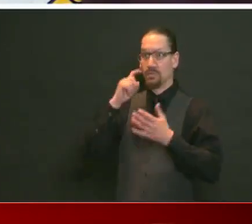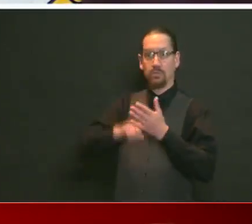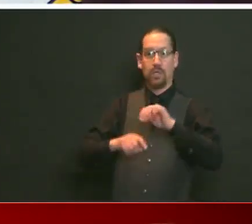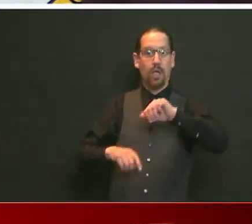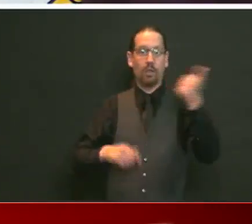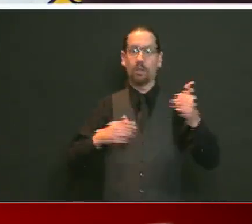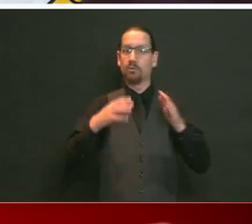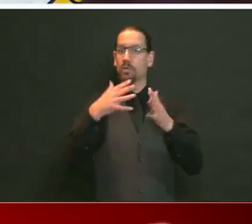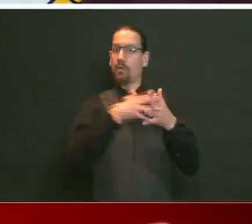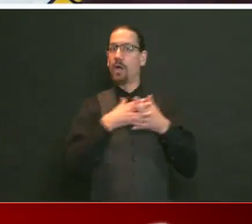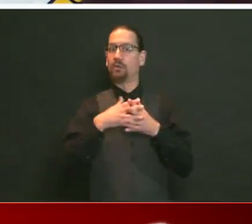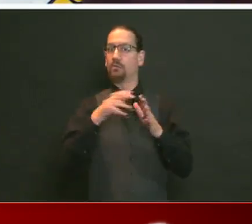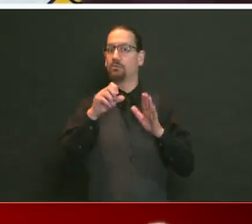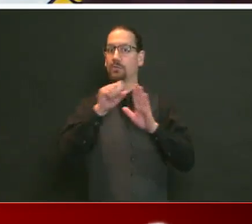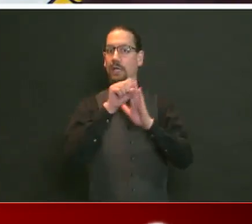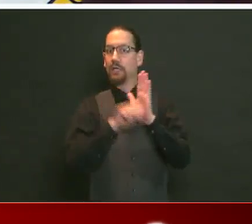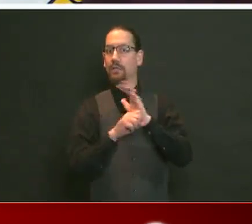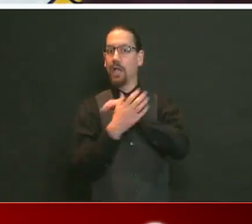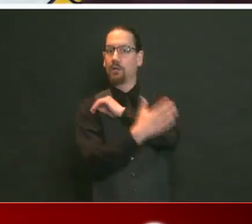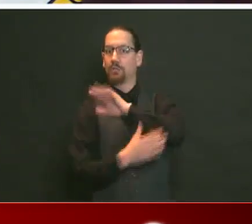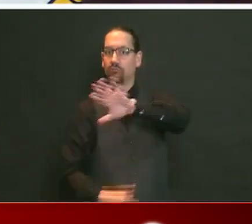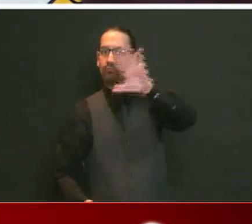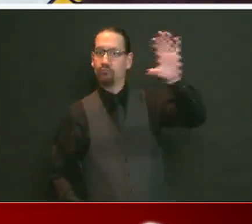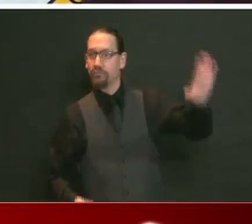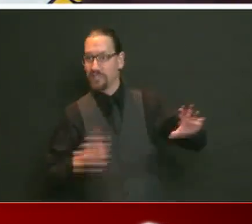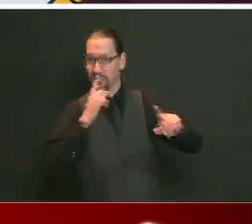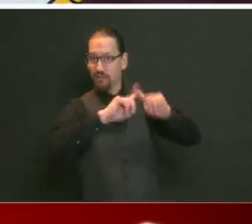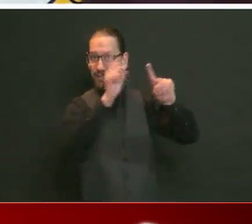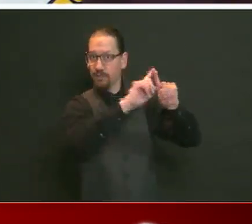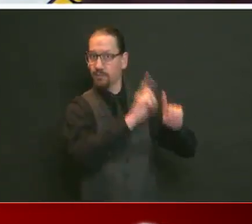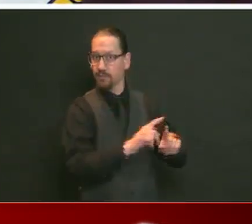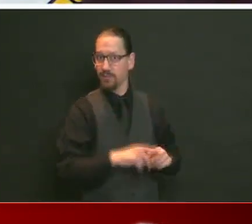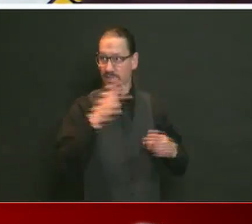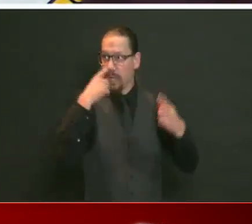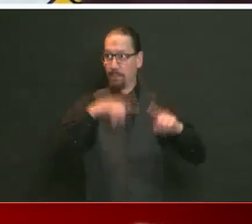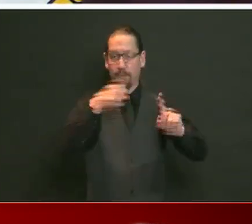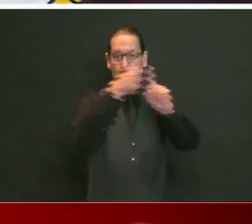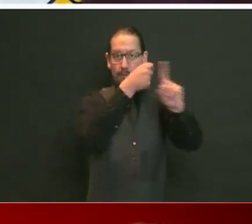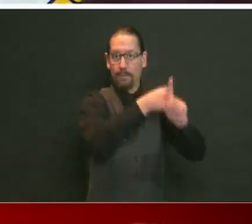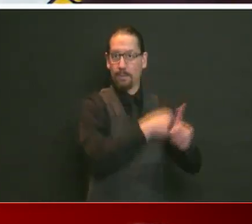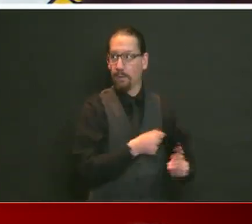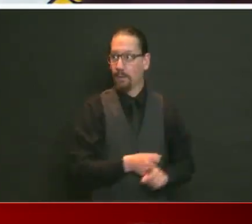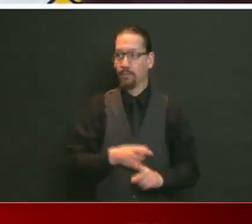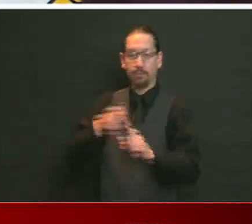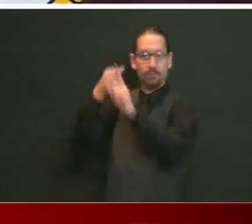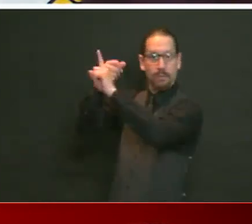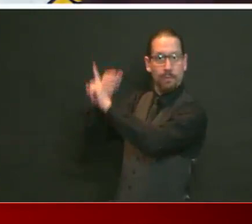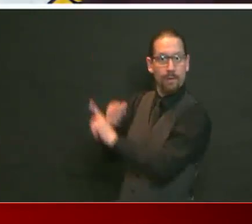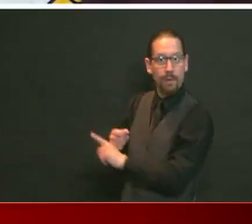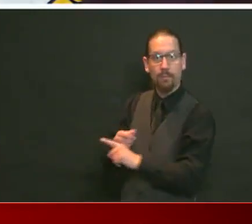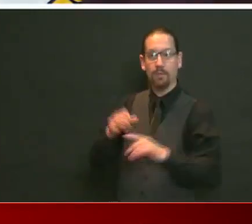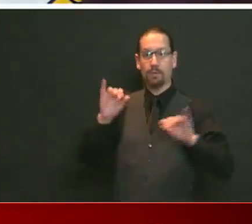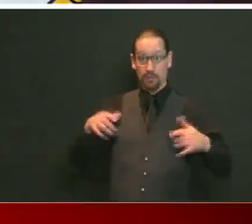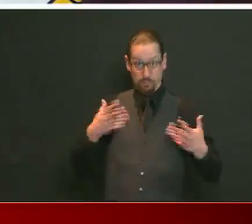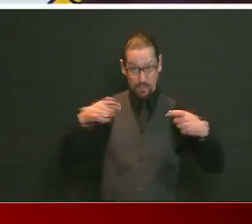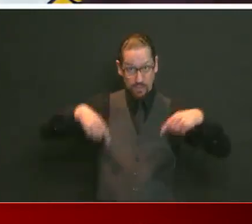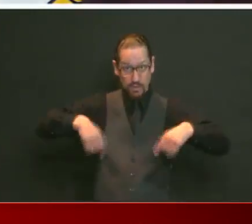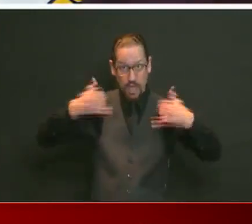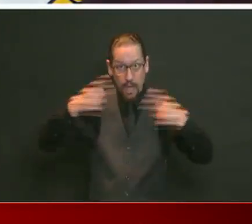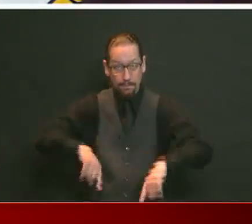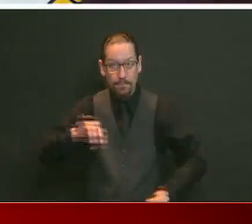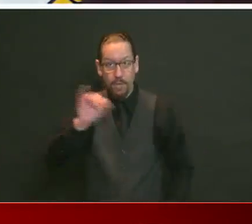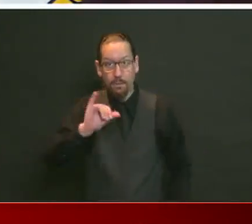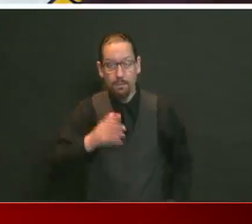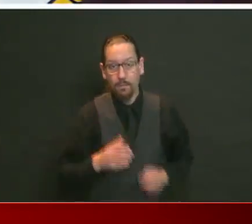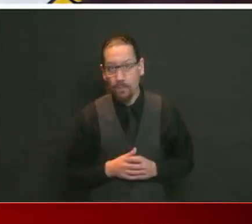you get restless, people get sick and die. And then we have to shut down businesses. So I'm sorry to hear that I